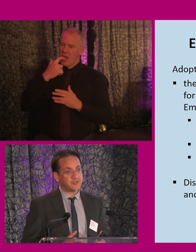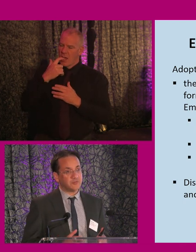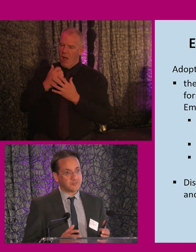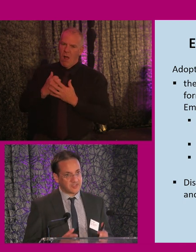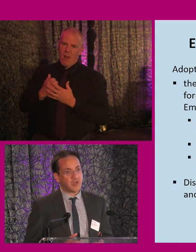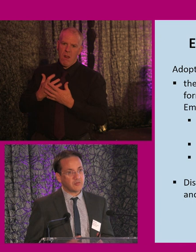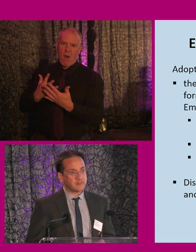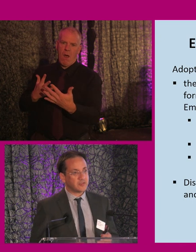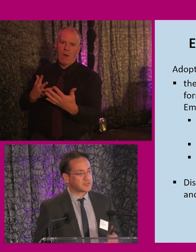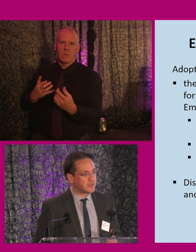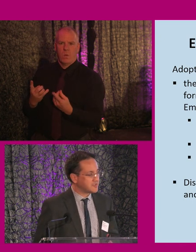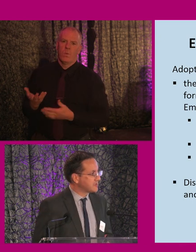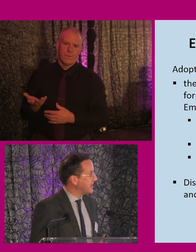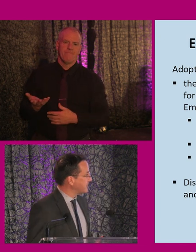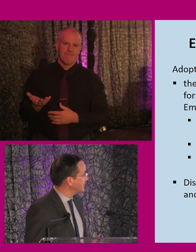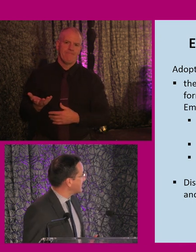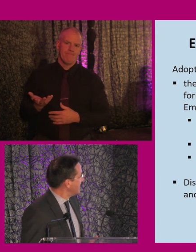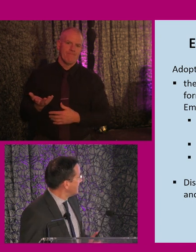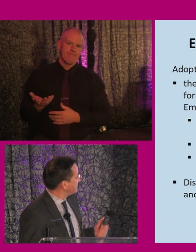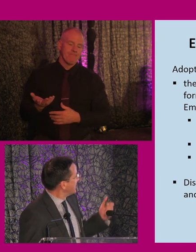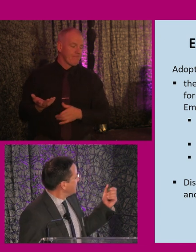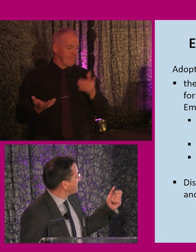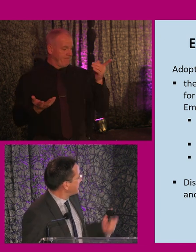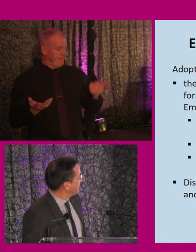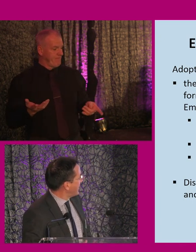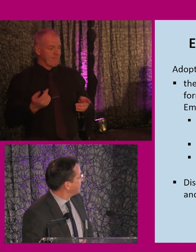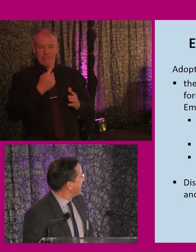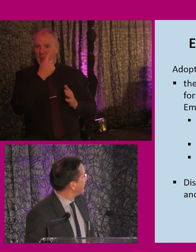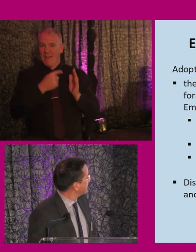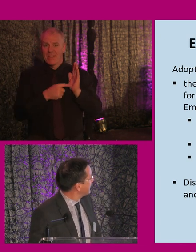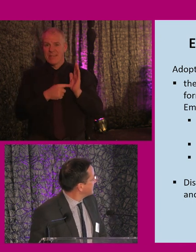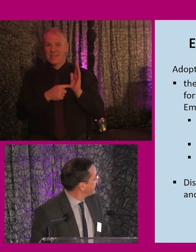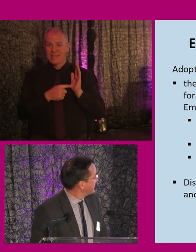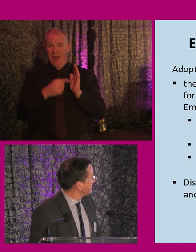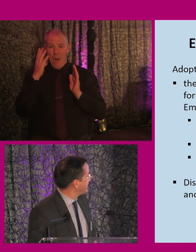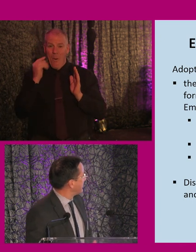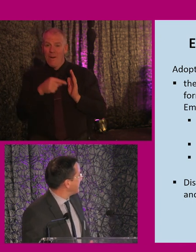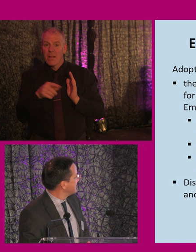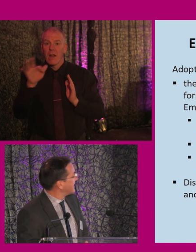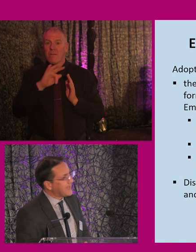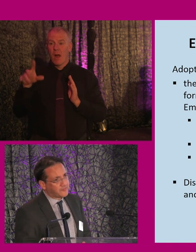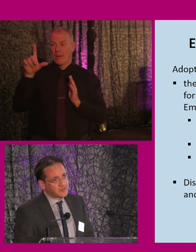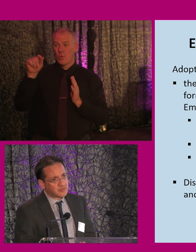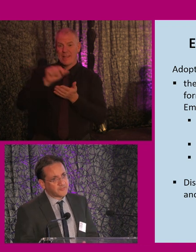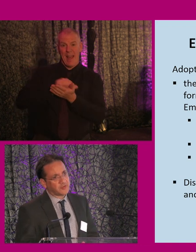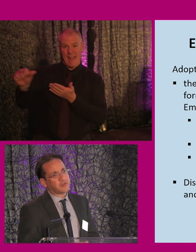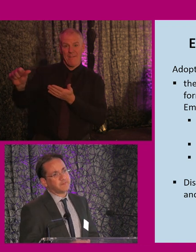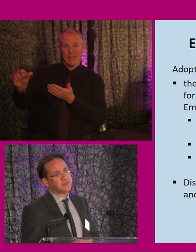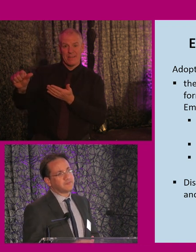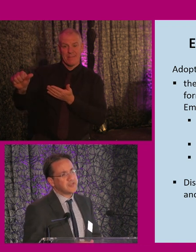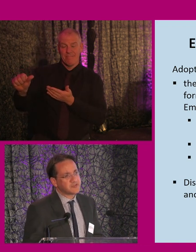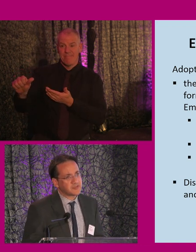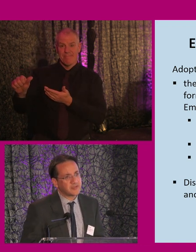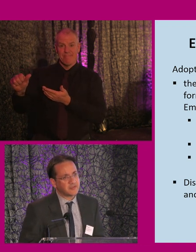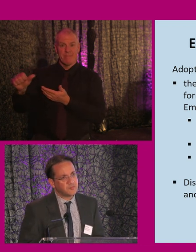still to go. So this is some evidence, which you would argue is old now. So this is evidence from 2011, we've got no